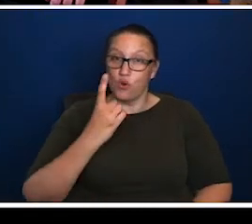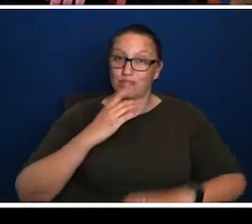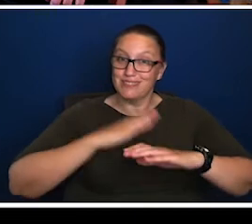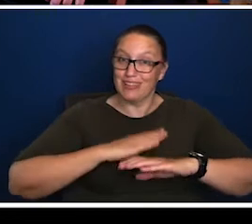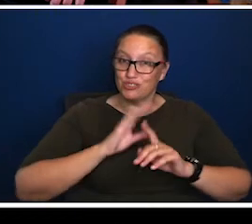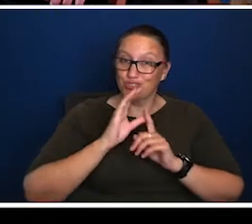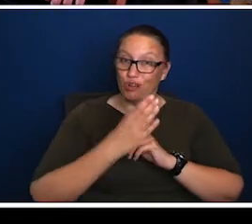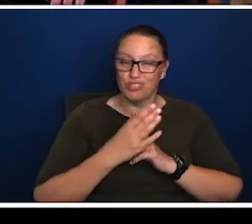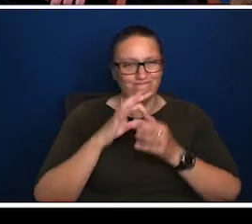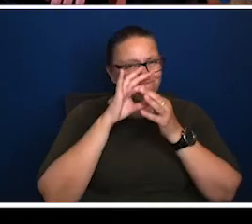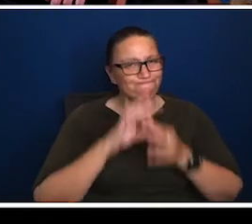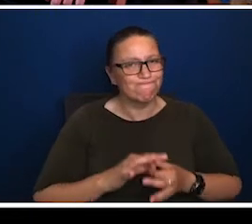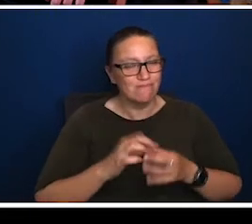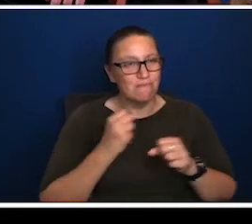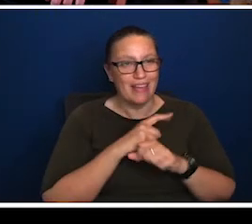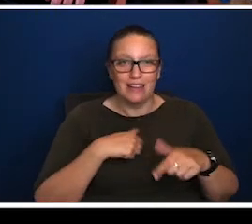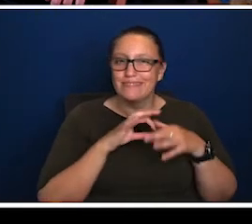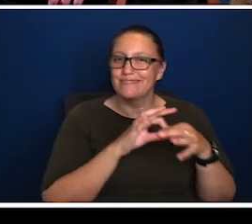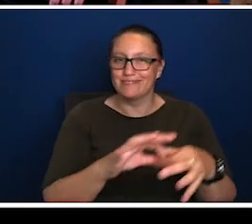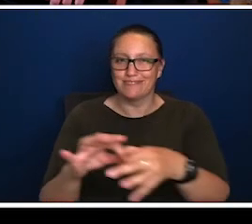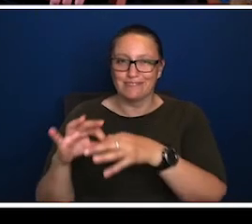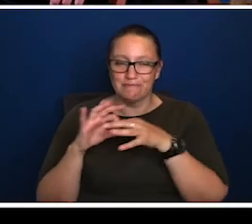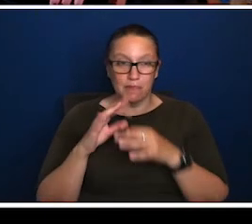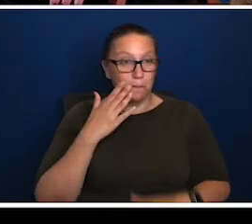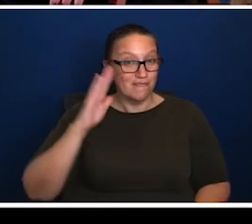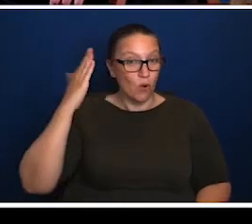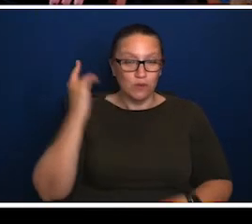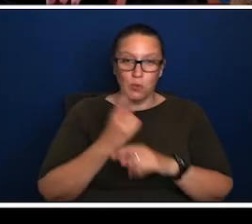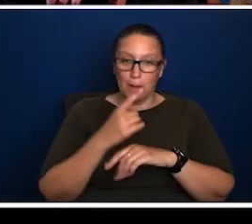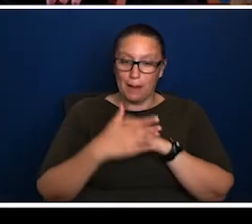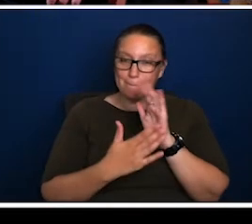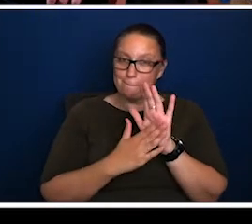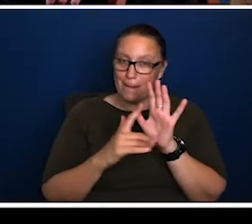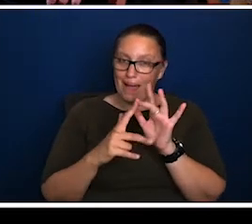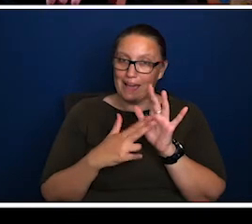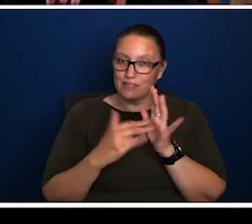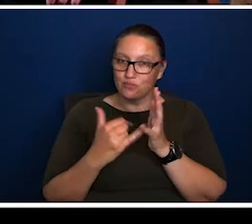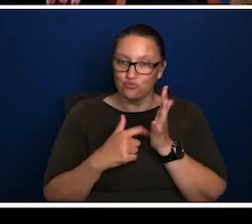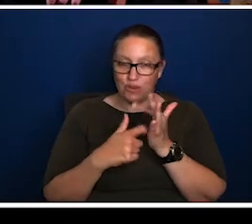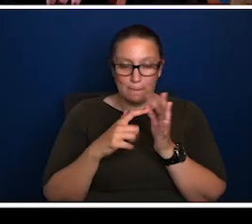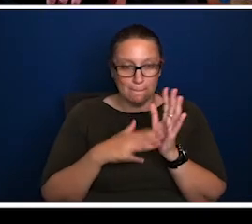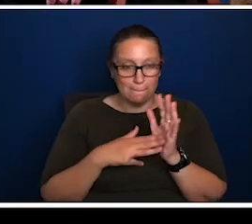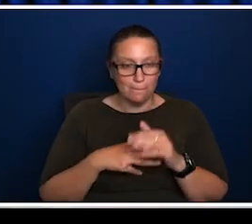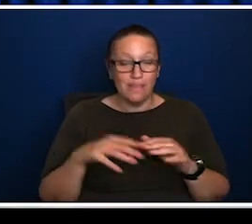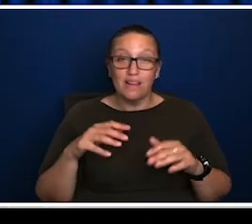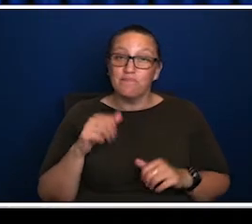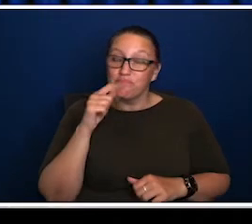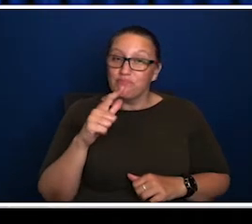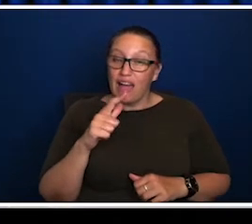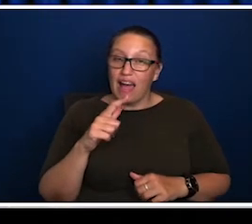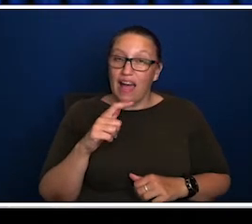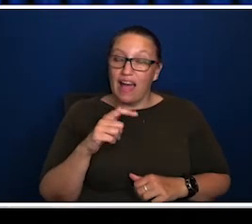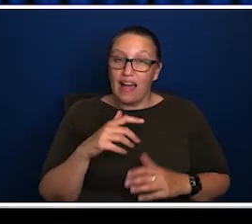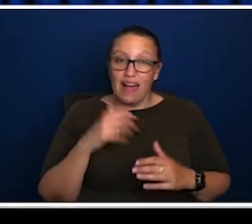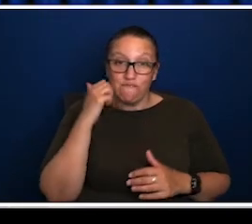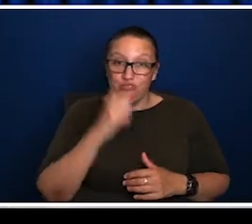everything. Um, and when you were just talking about the mainstream, you're reminding me of, um, uh, an interview that the African-American Nobel prize winning author, Tony